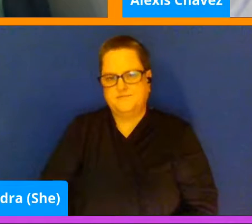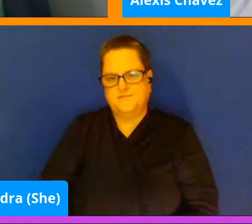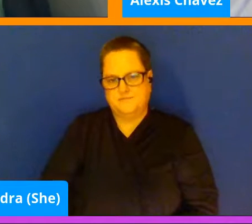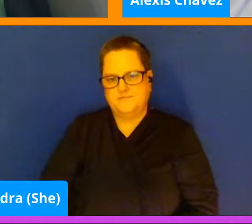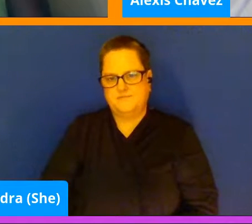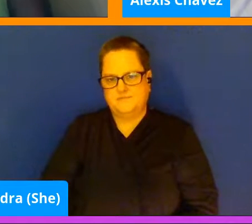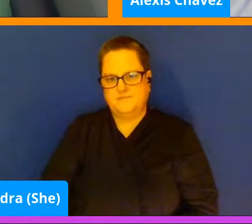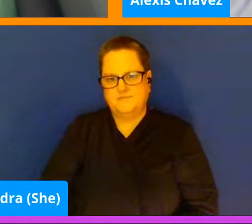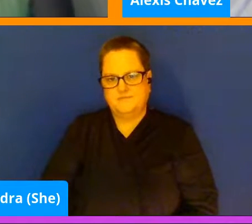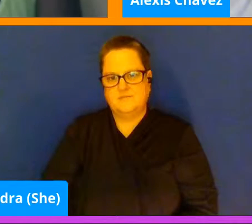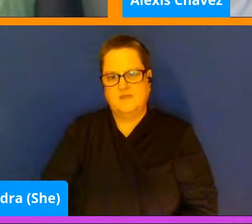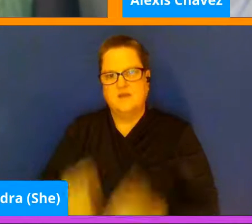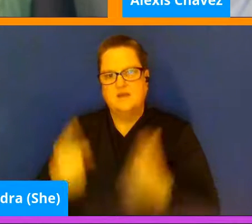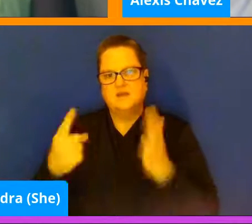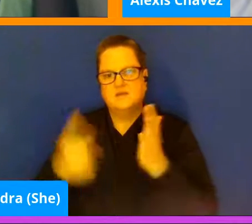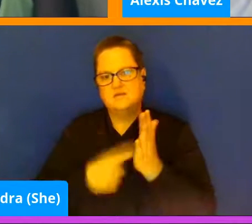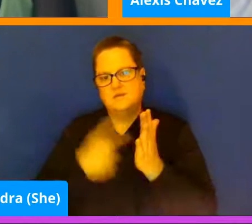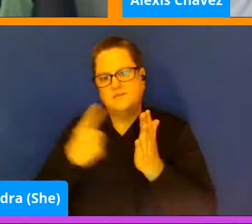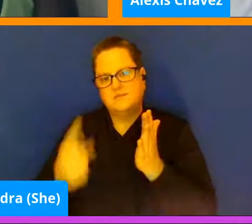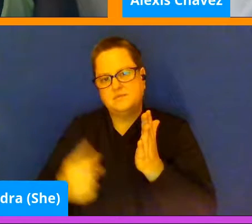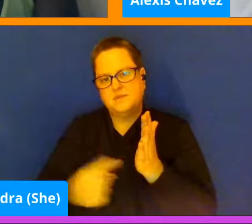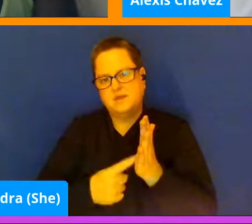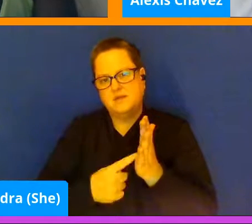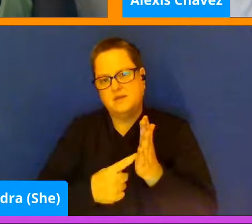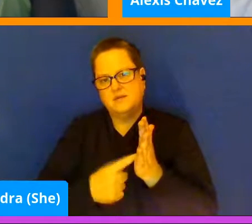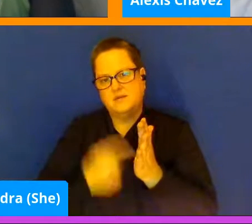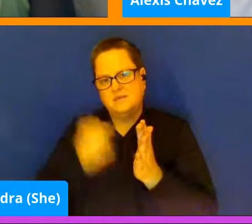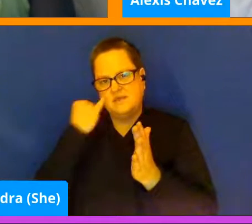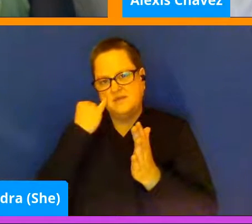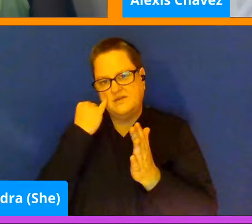And sometimes if there's